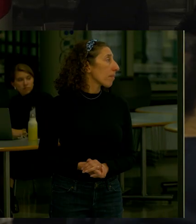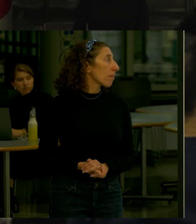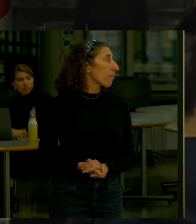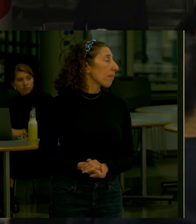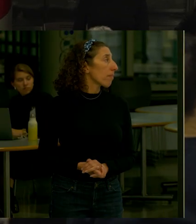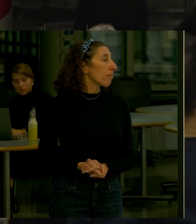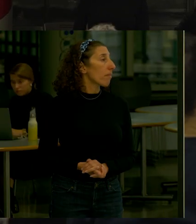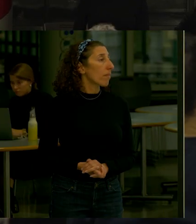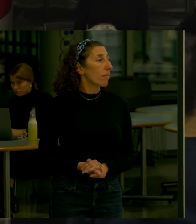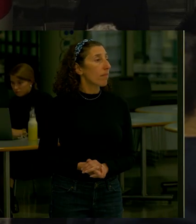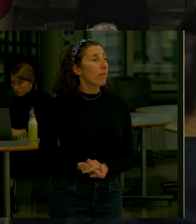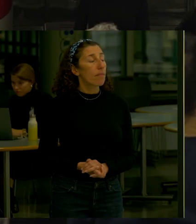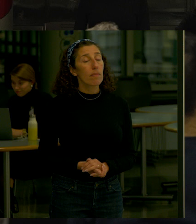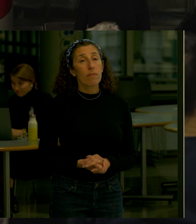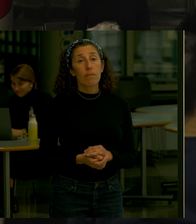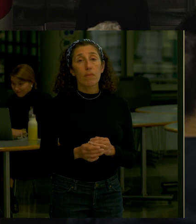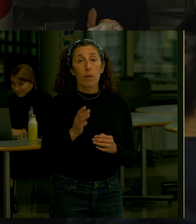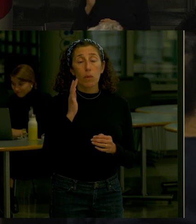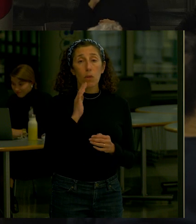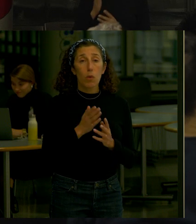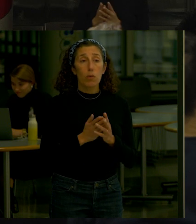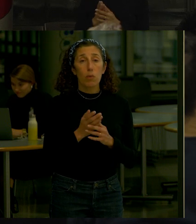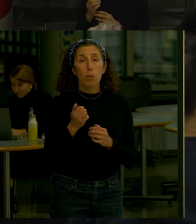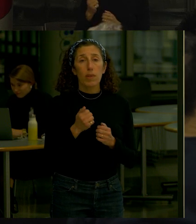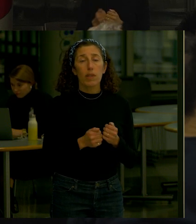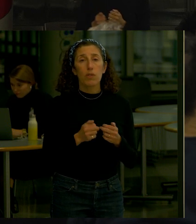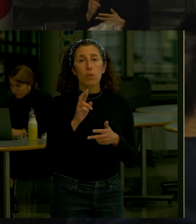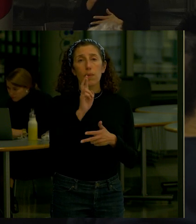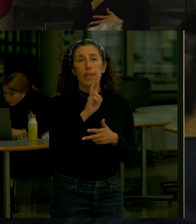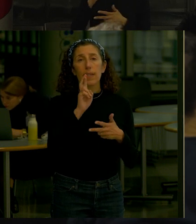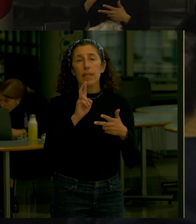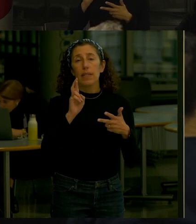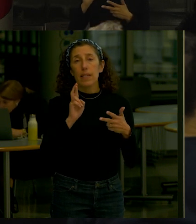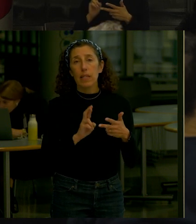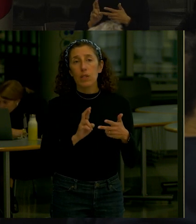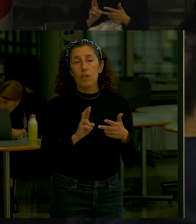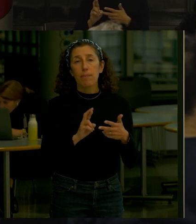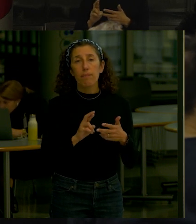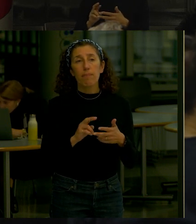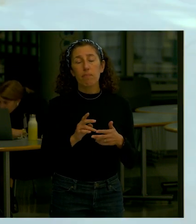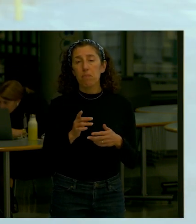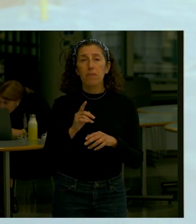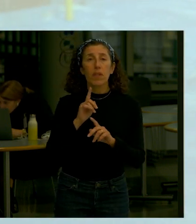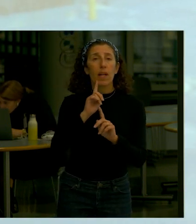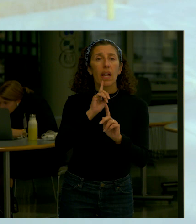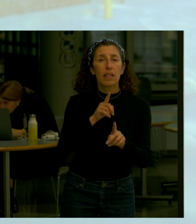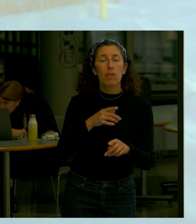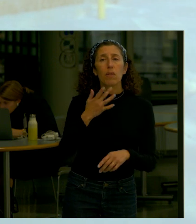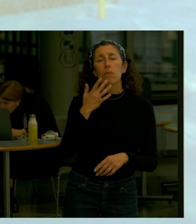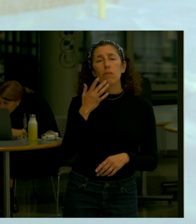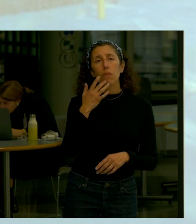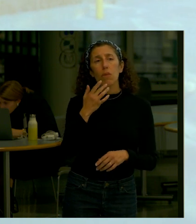yeah I mean I think you know maybe our suggestion is let's continue with the Q&A as best as we can you know